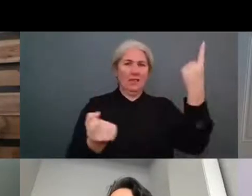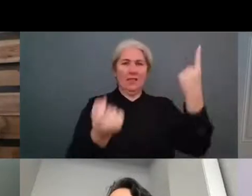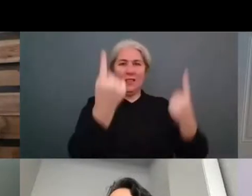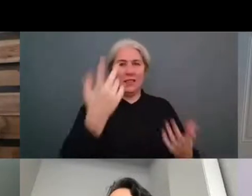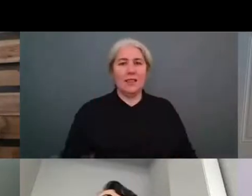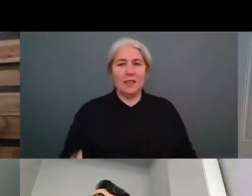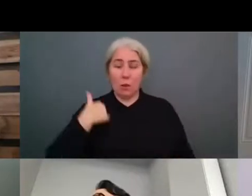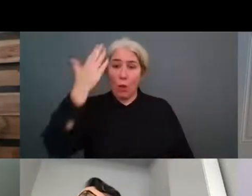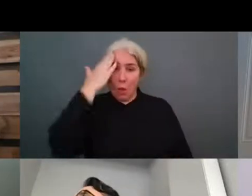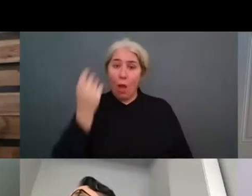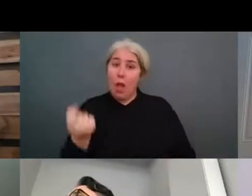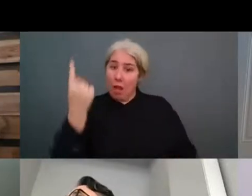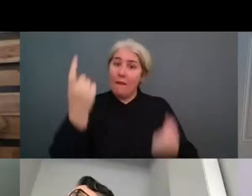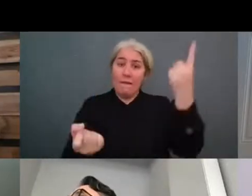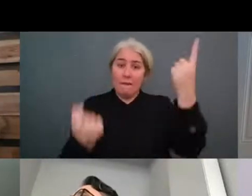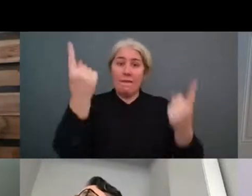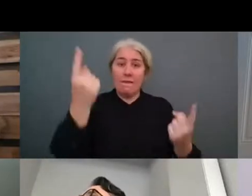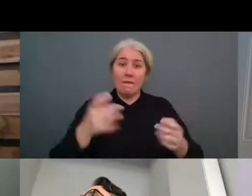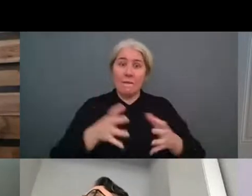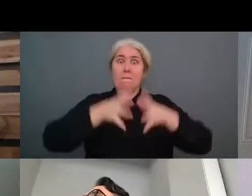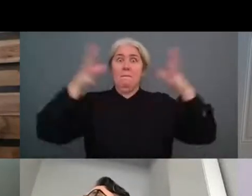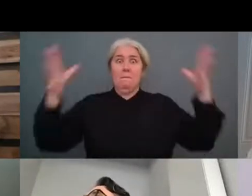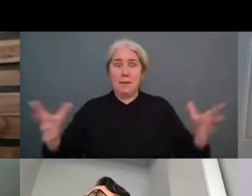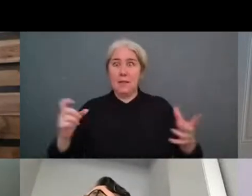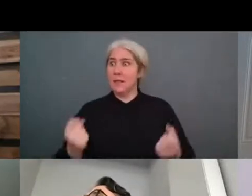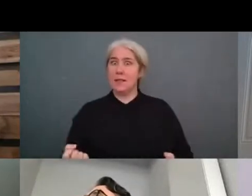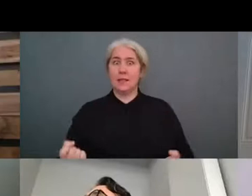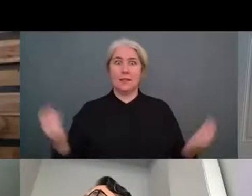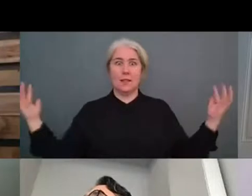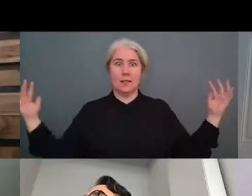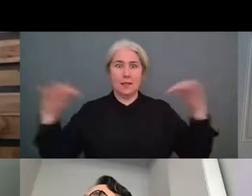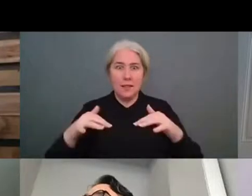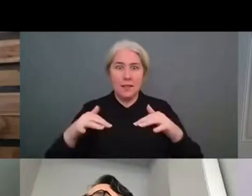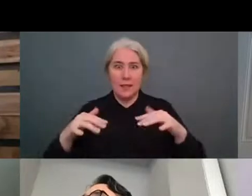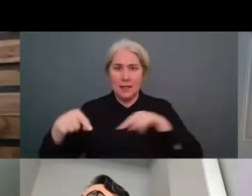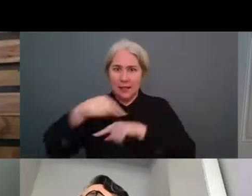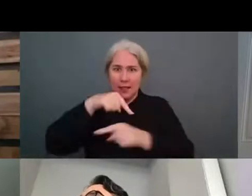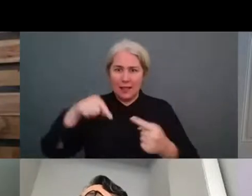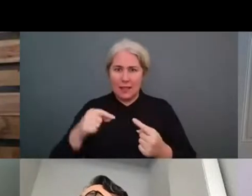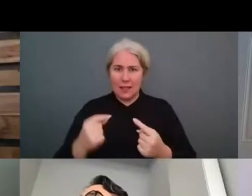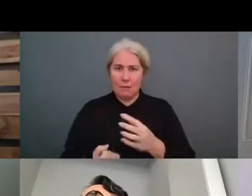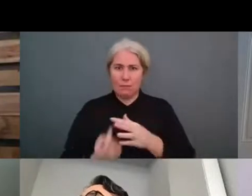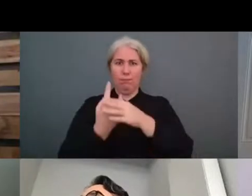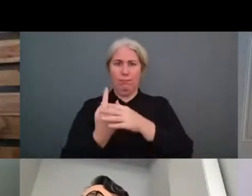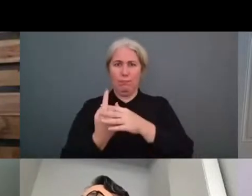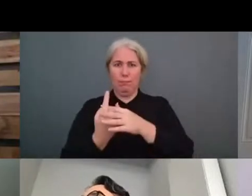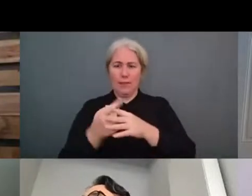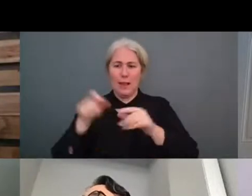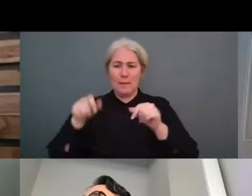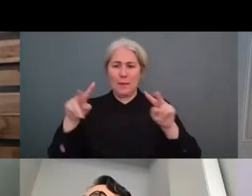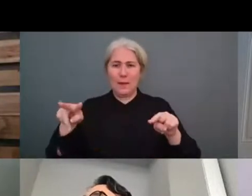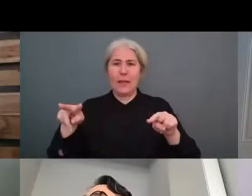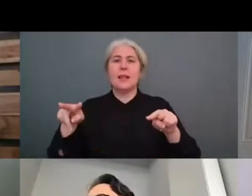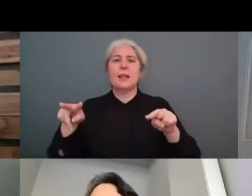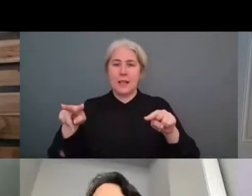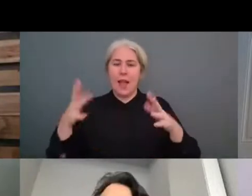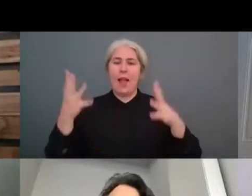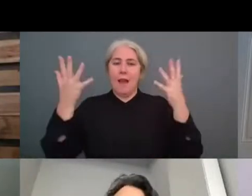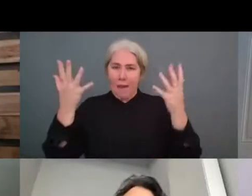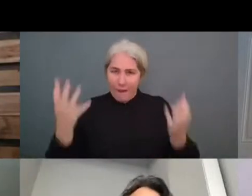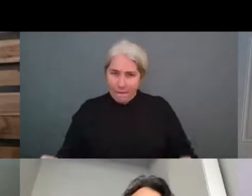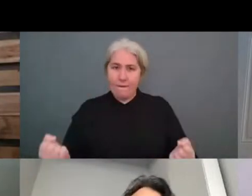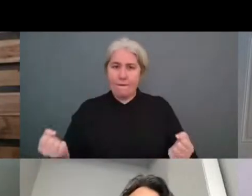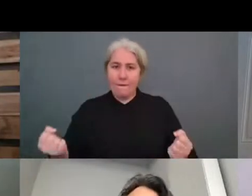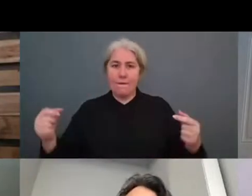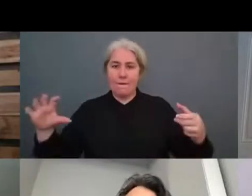uh and then that's when i think more generally people understood yes there is a very strong link not always positive